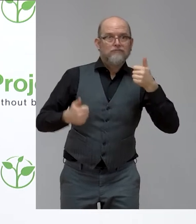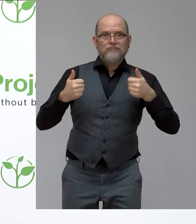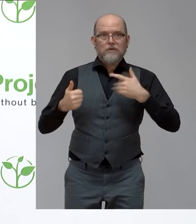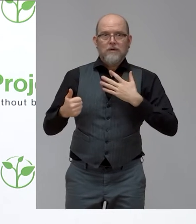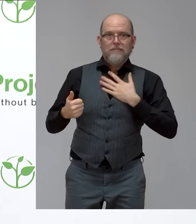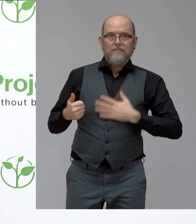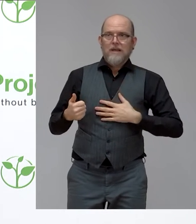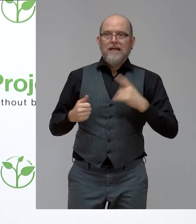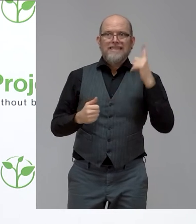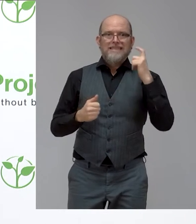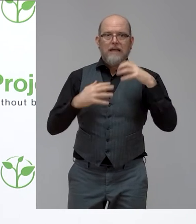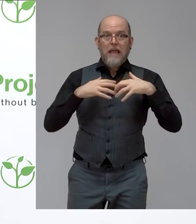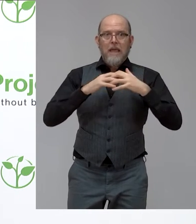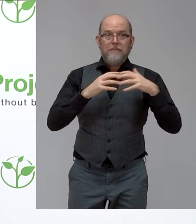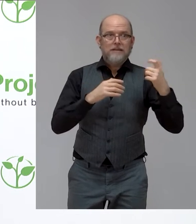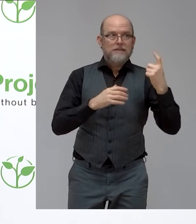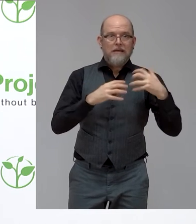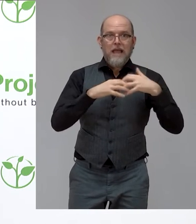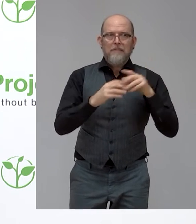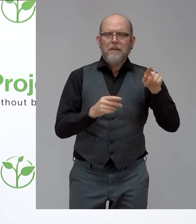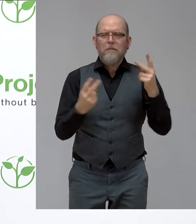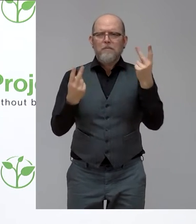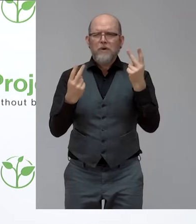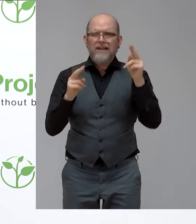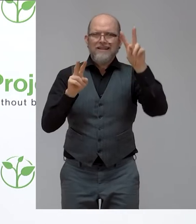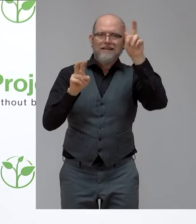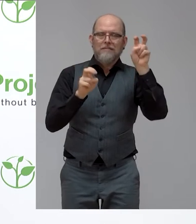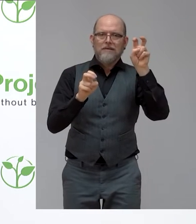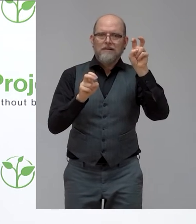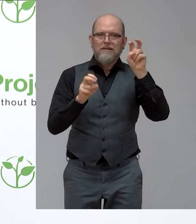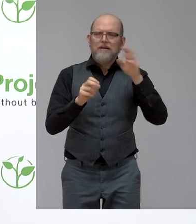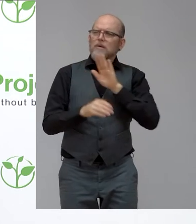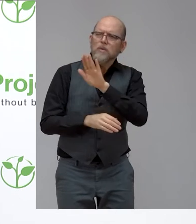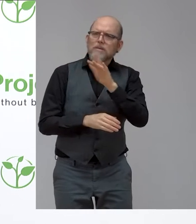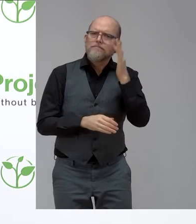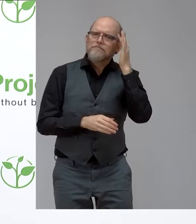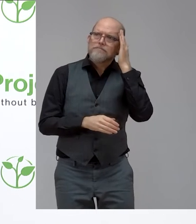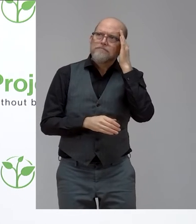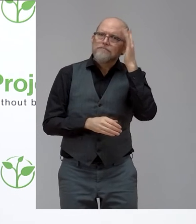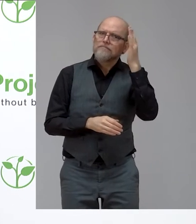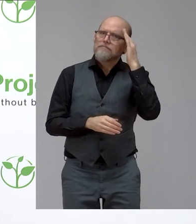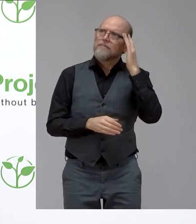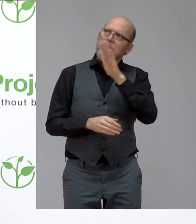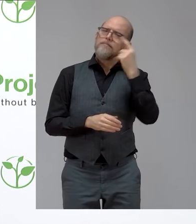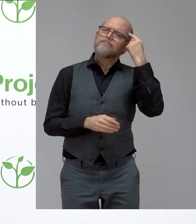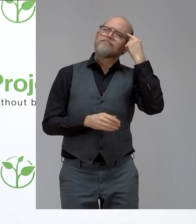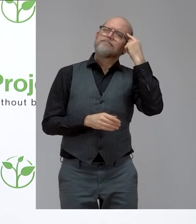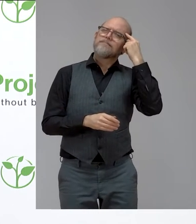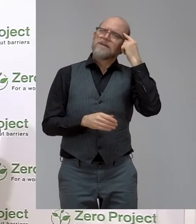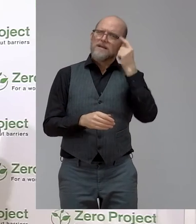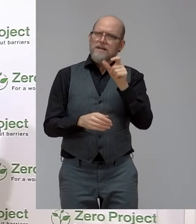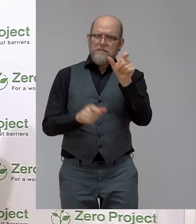is very important. In your opinion, how does an inclusive and diverse workforce add value to Bank Austria?